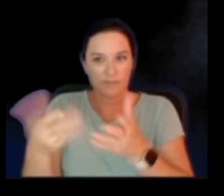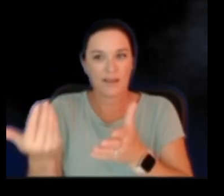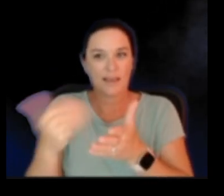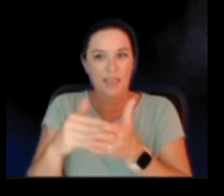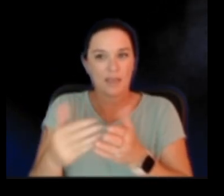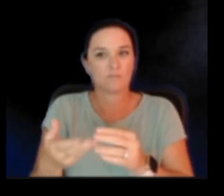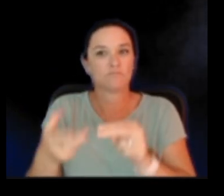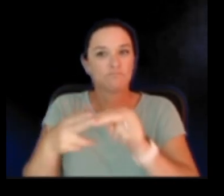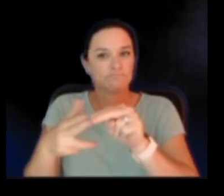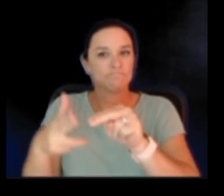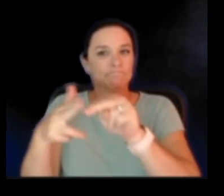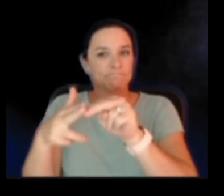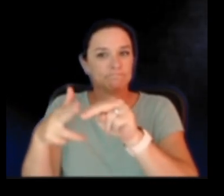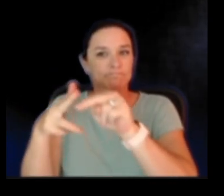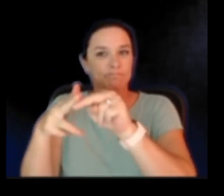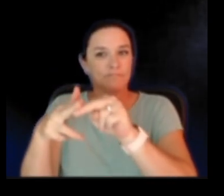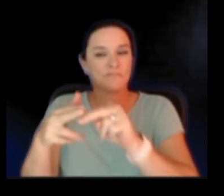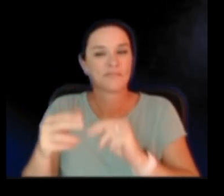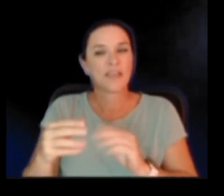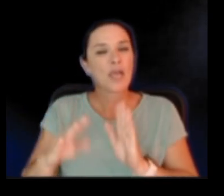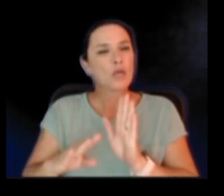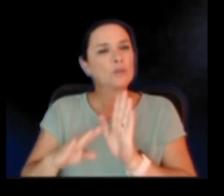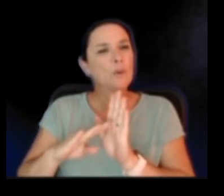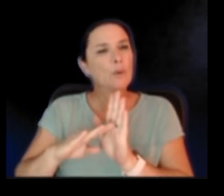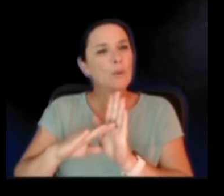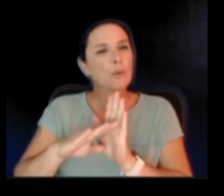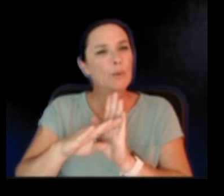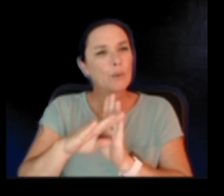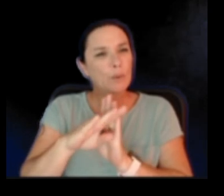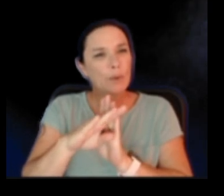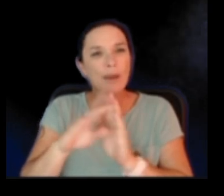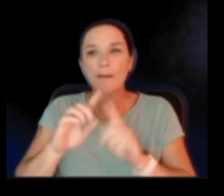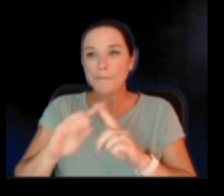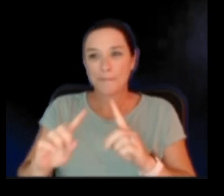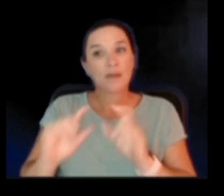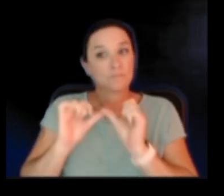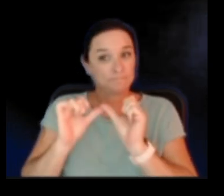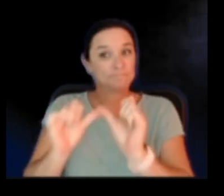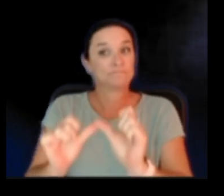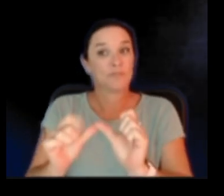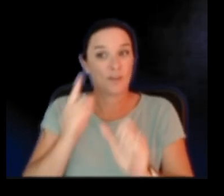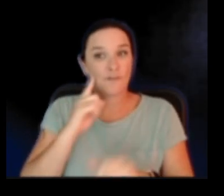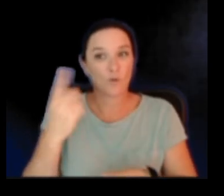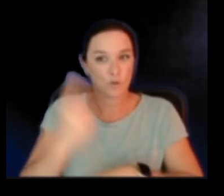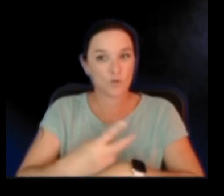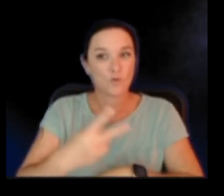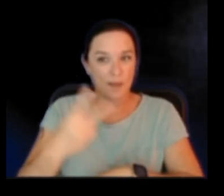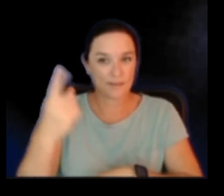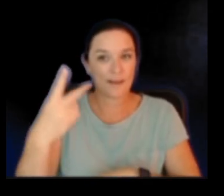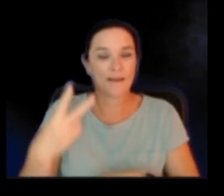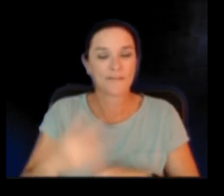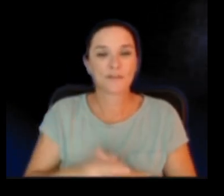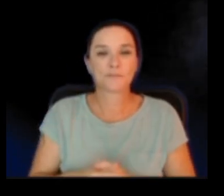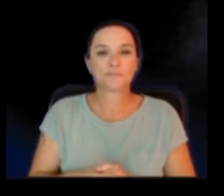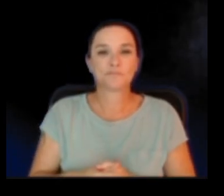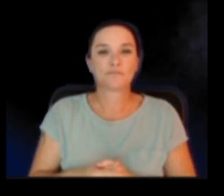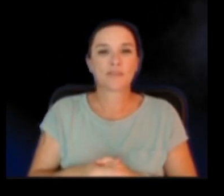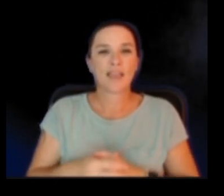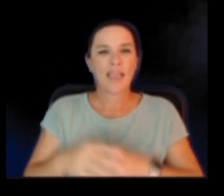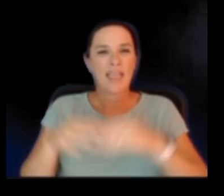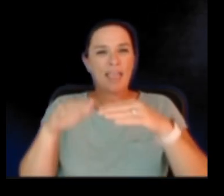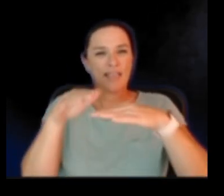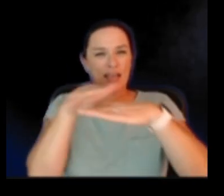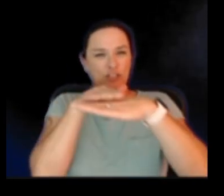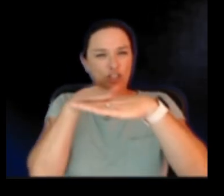but persistently through the last two and a half days here. So that's still ongoing. In the shower regions, you can see that there